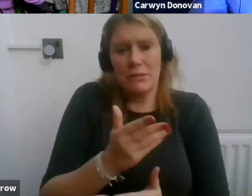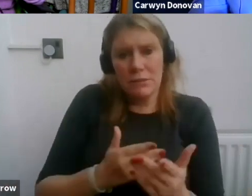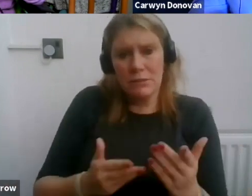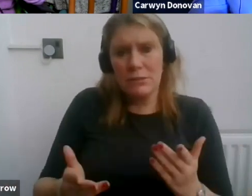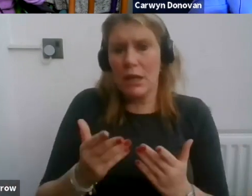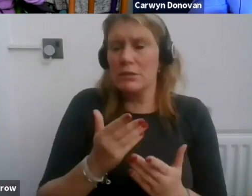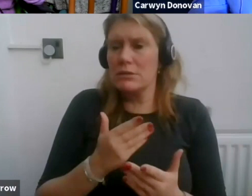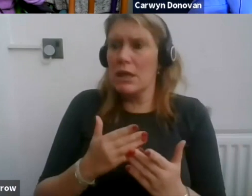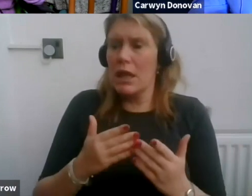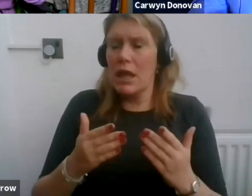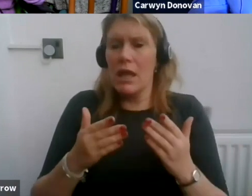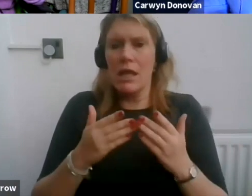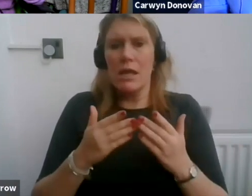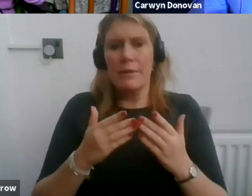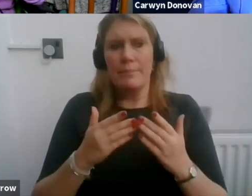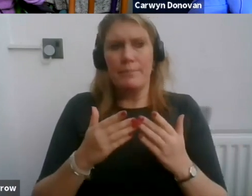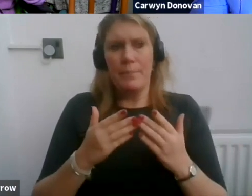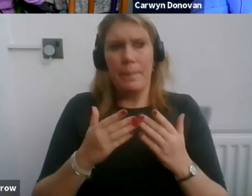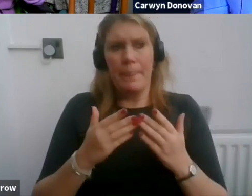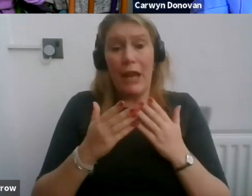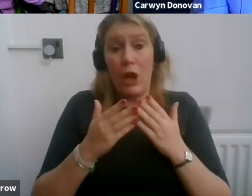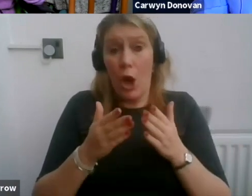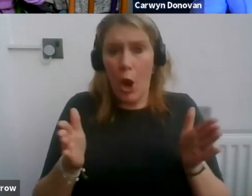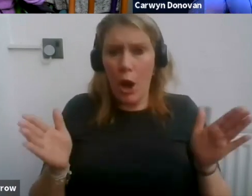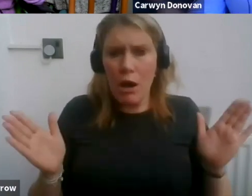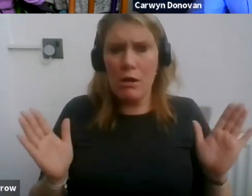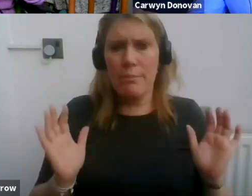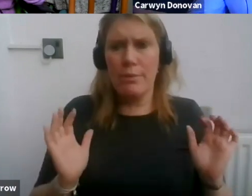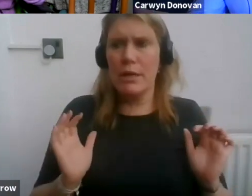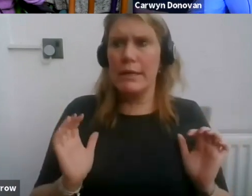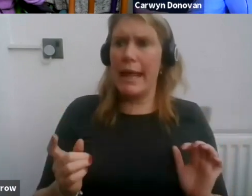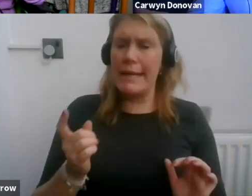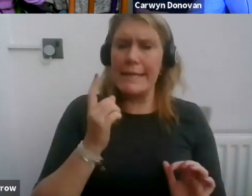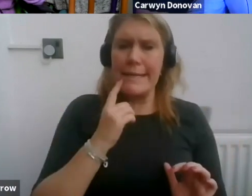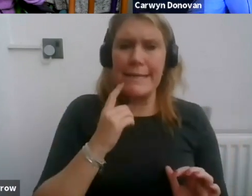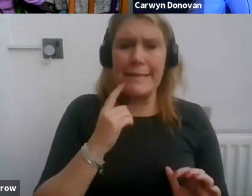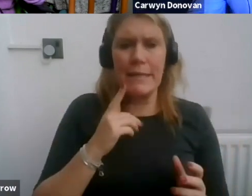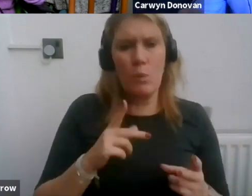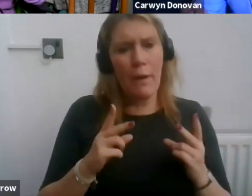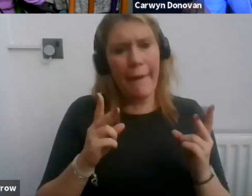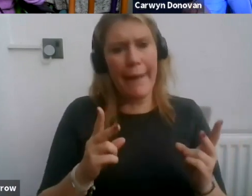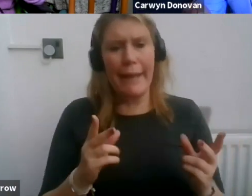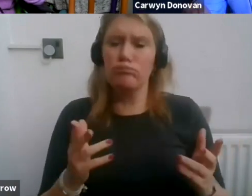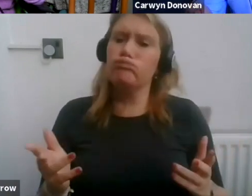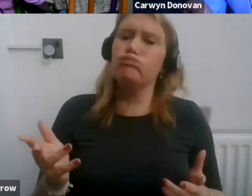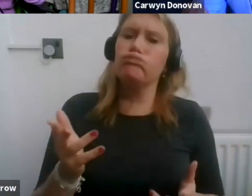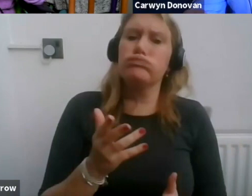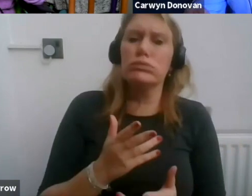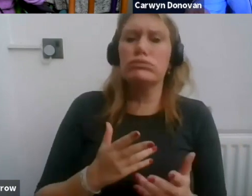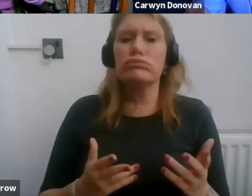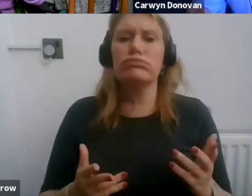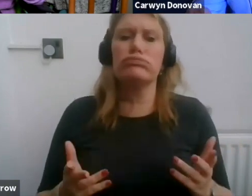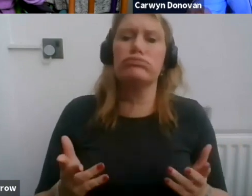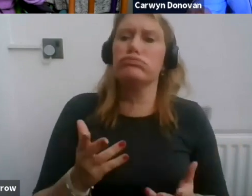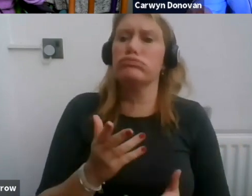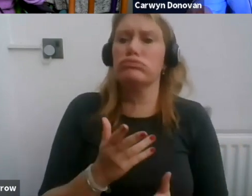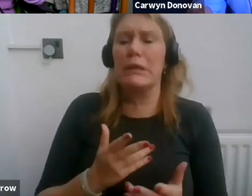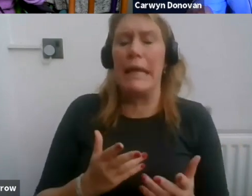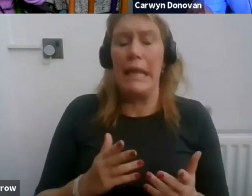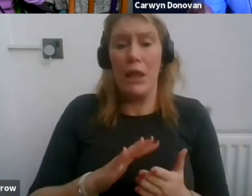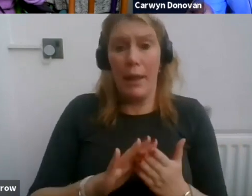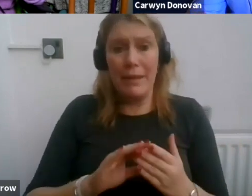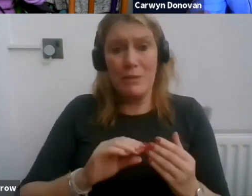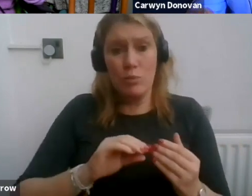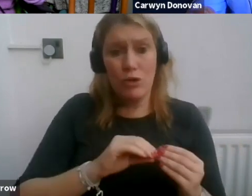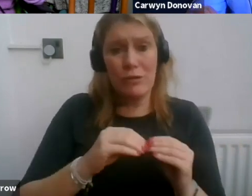you know, and an easy manner then, you know, so that we create an industry,